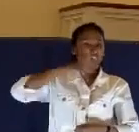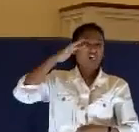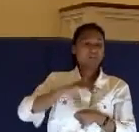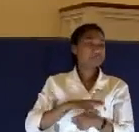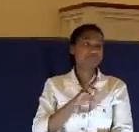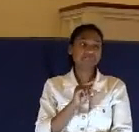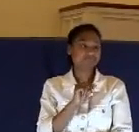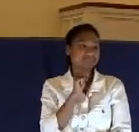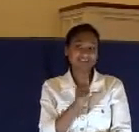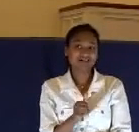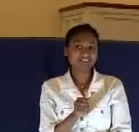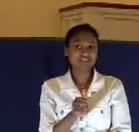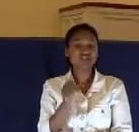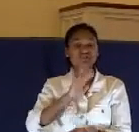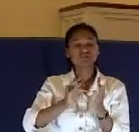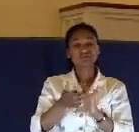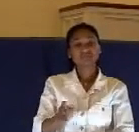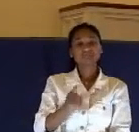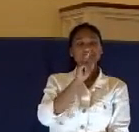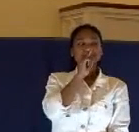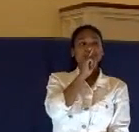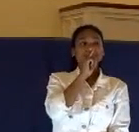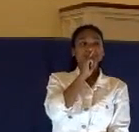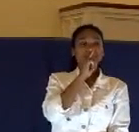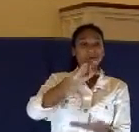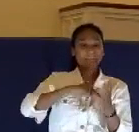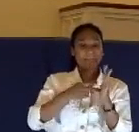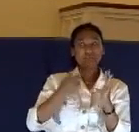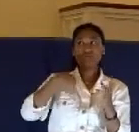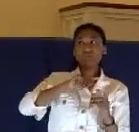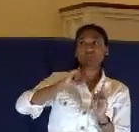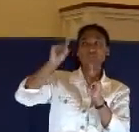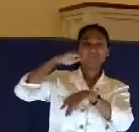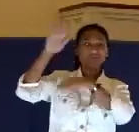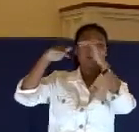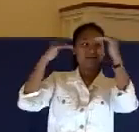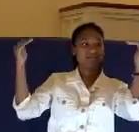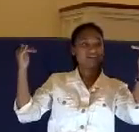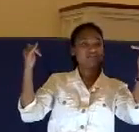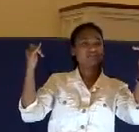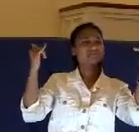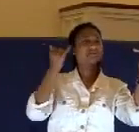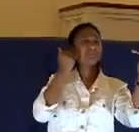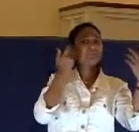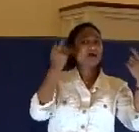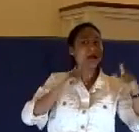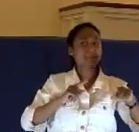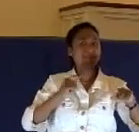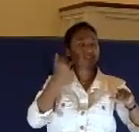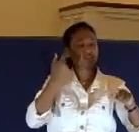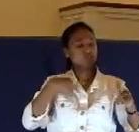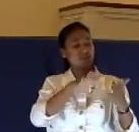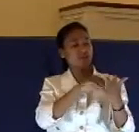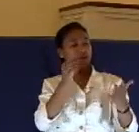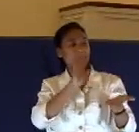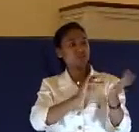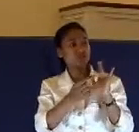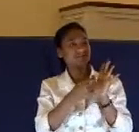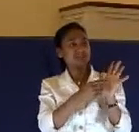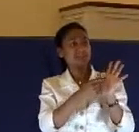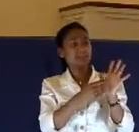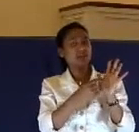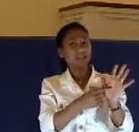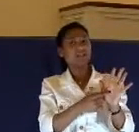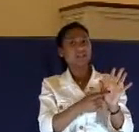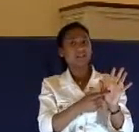And what will happen if we copy that? Perhaps our powerful